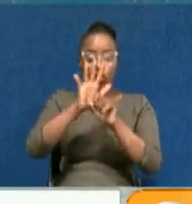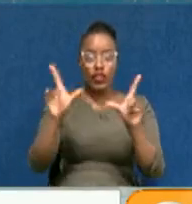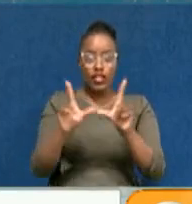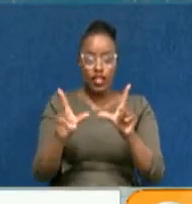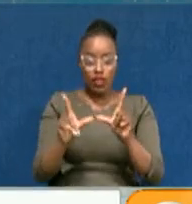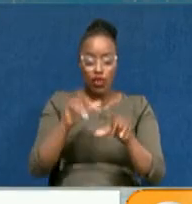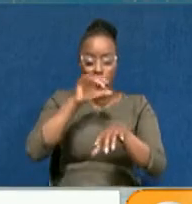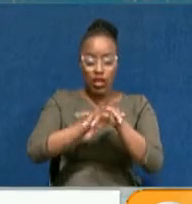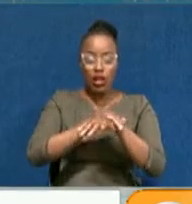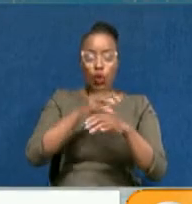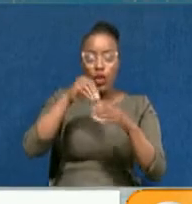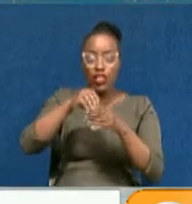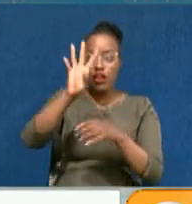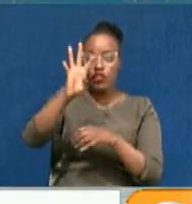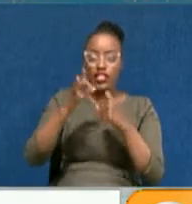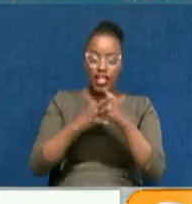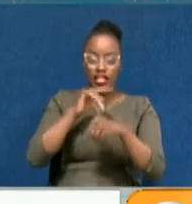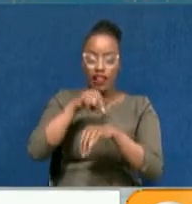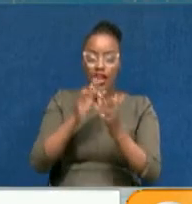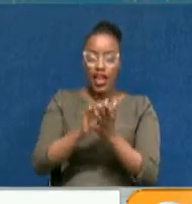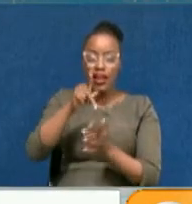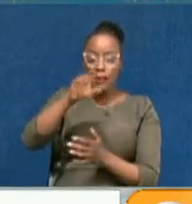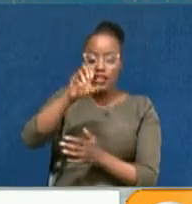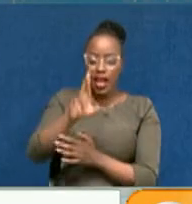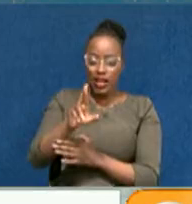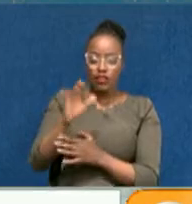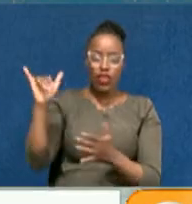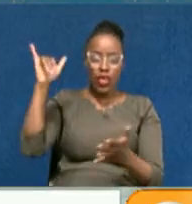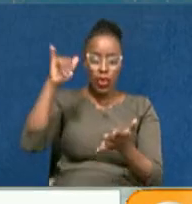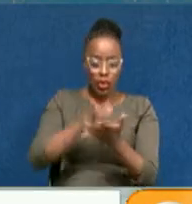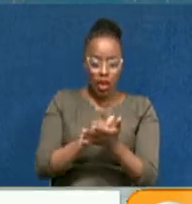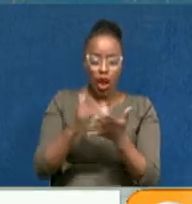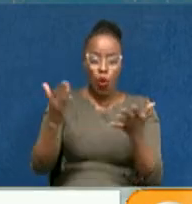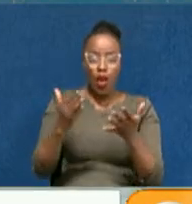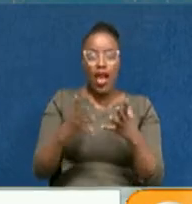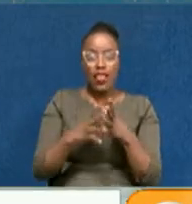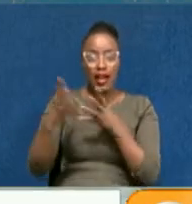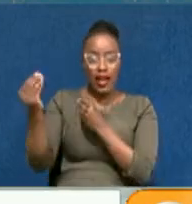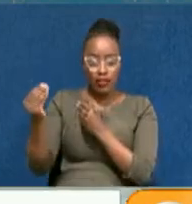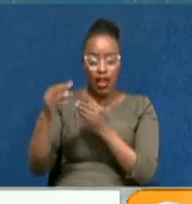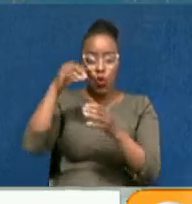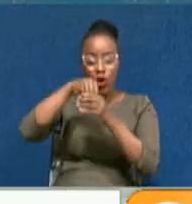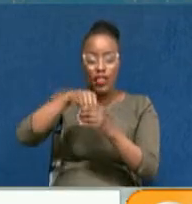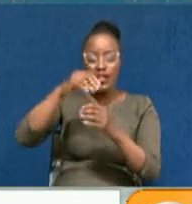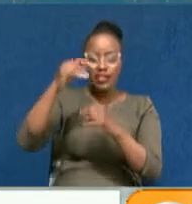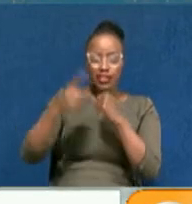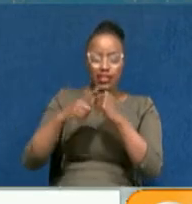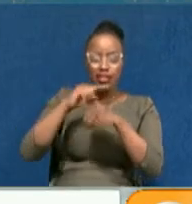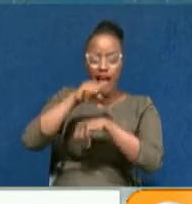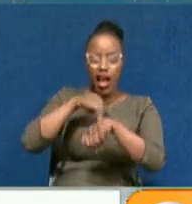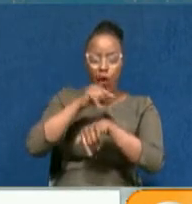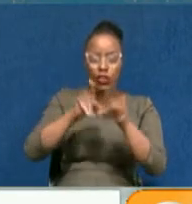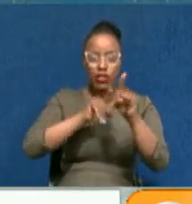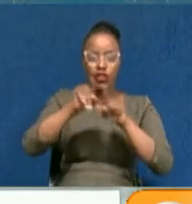test obtained within 48 hours and a rapid PCR test at the airport at their main point of departure within six hours of travelling,